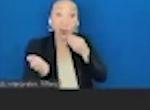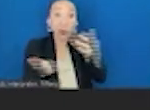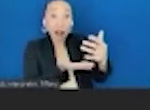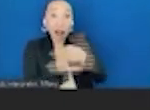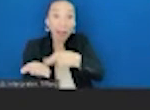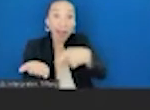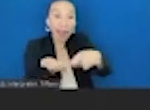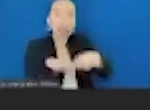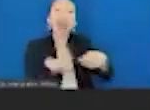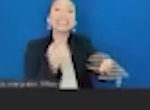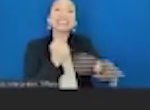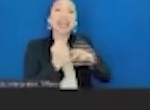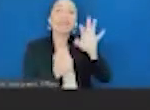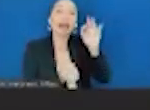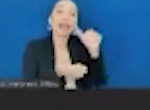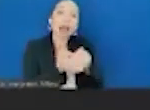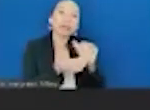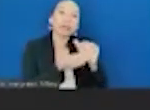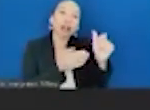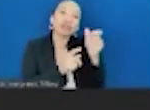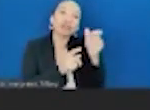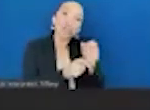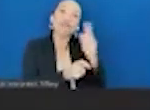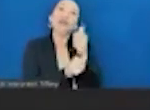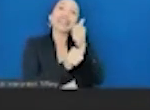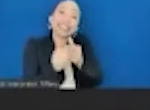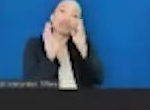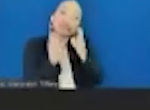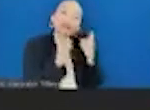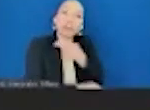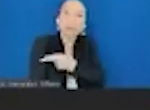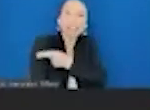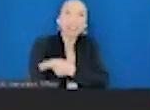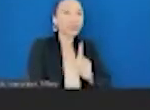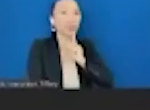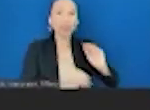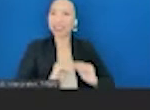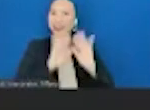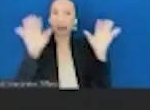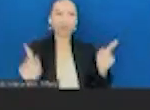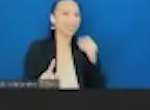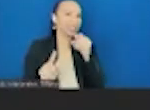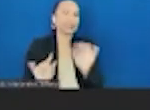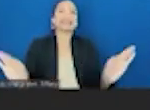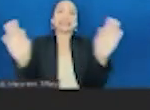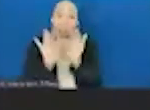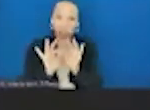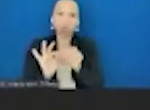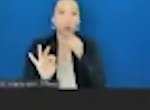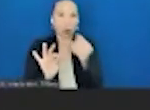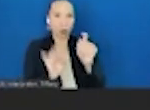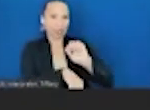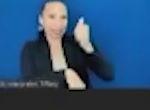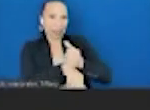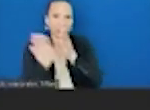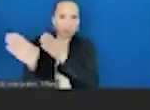$9,000 per year per patient. So this is a no-brainer. This is absolutely essential that we implement medically tailored meals throughout